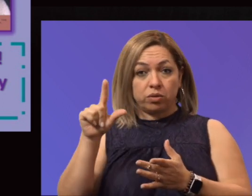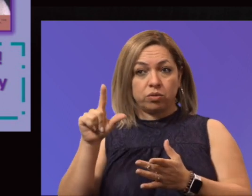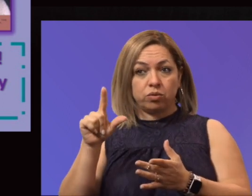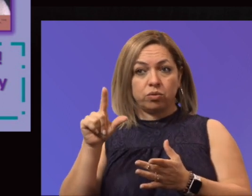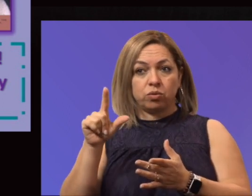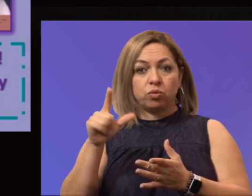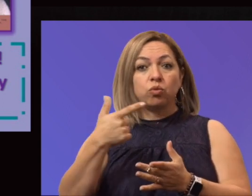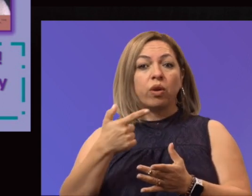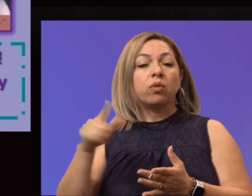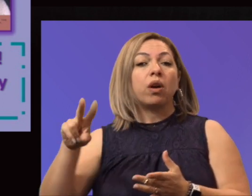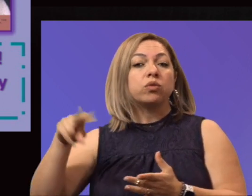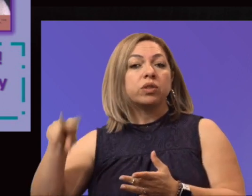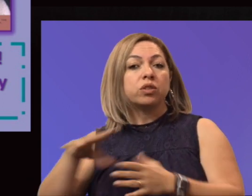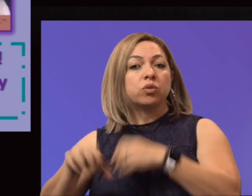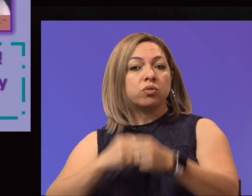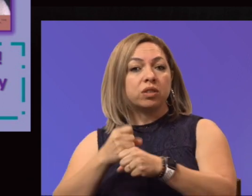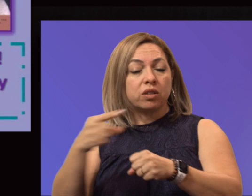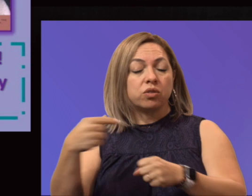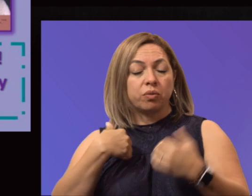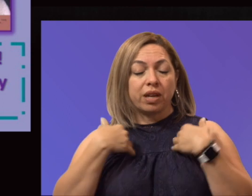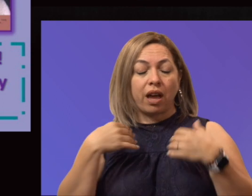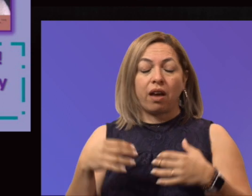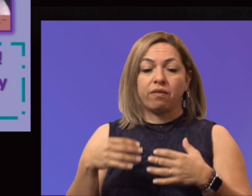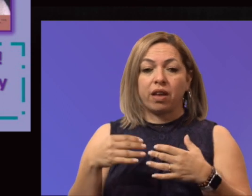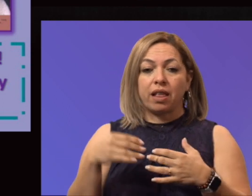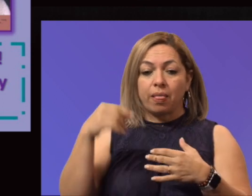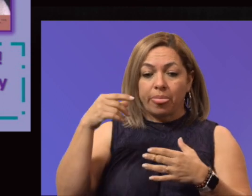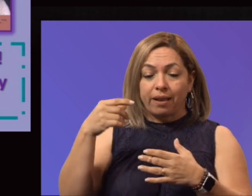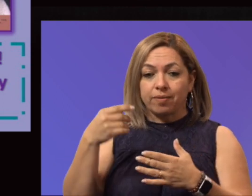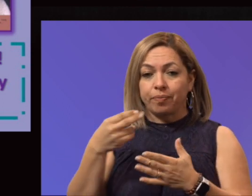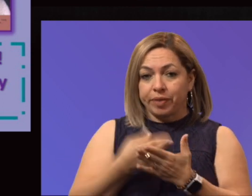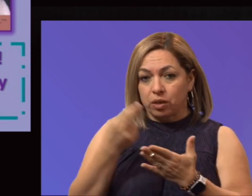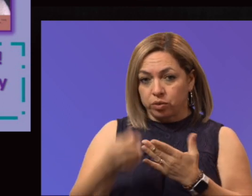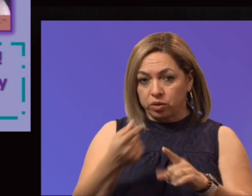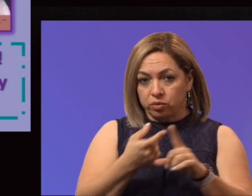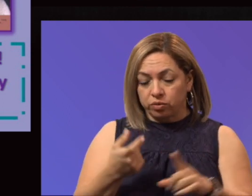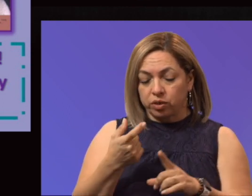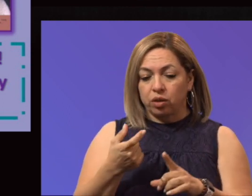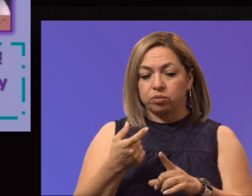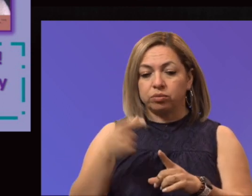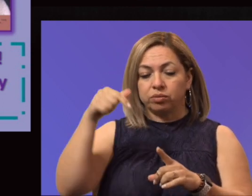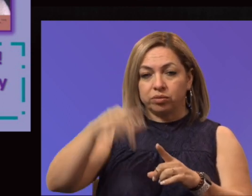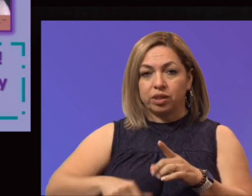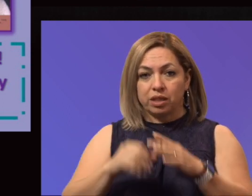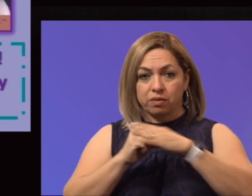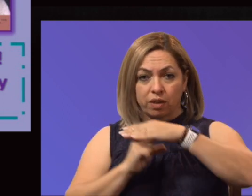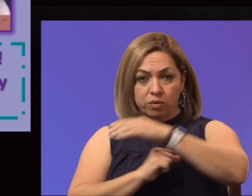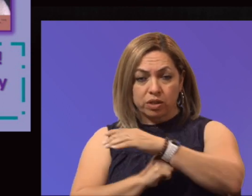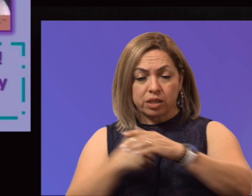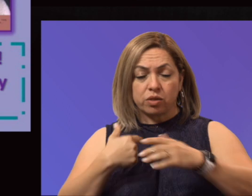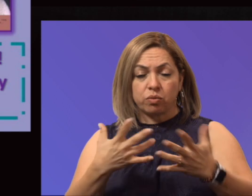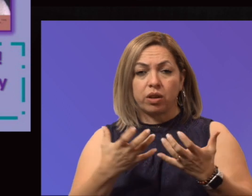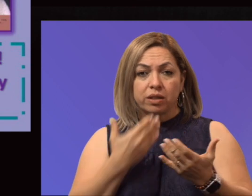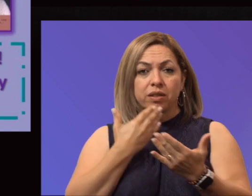Foundation. Certainly want to thank our employees as well. We've had 105 college administrators, faculty, and staff who've donated over